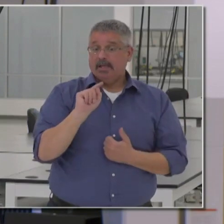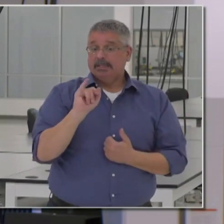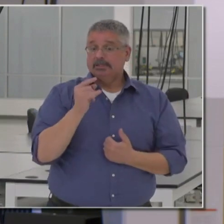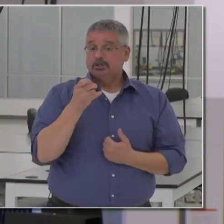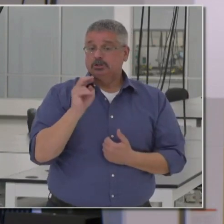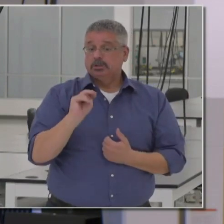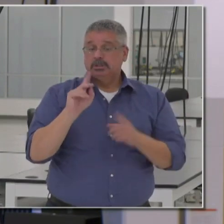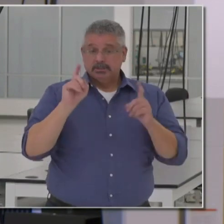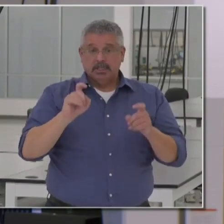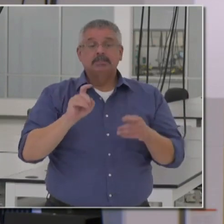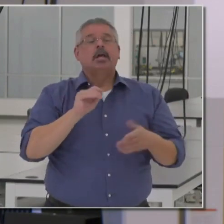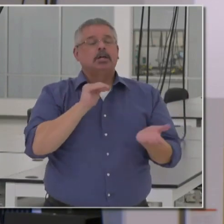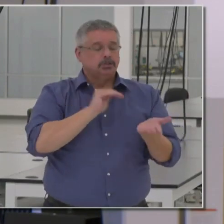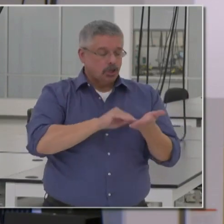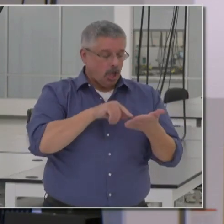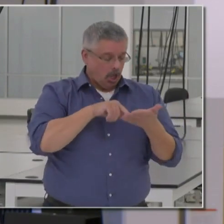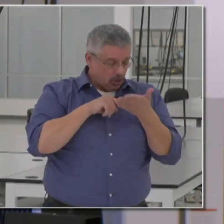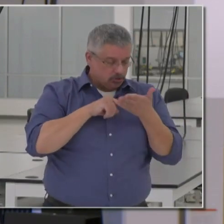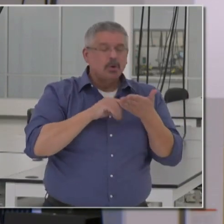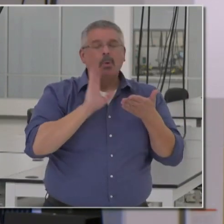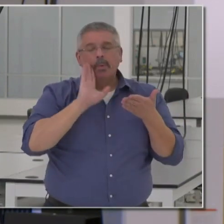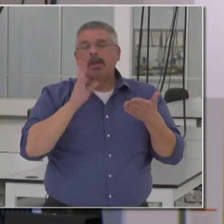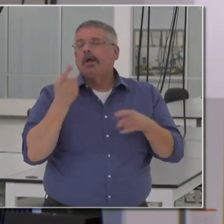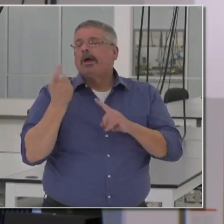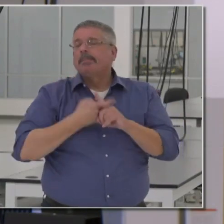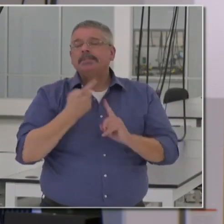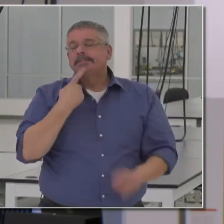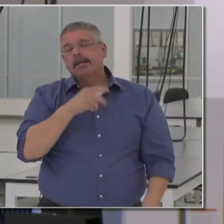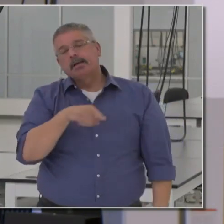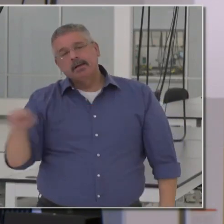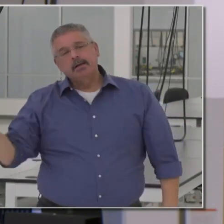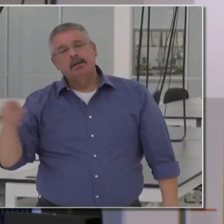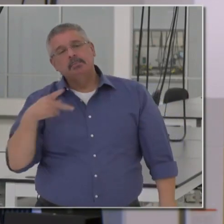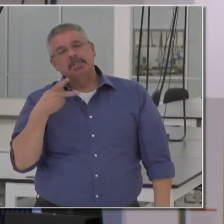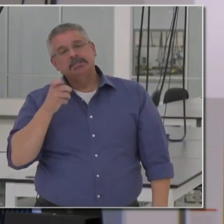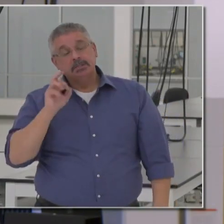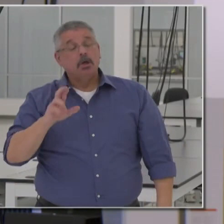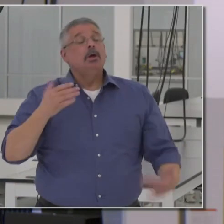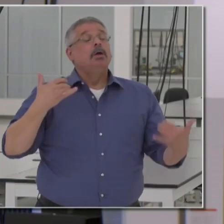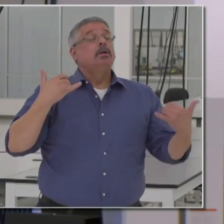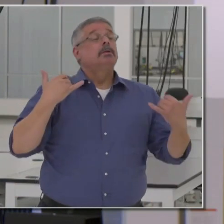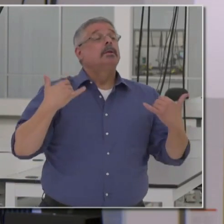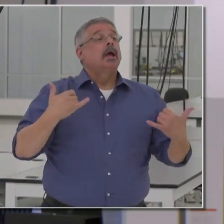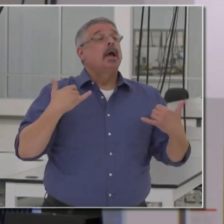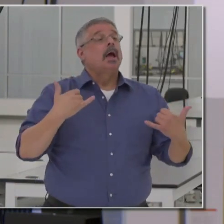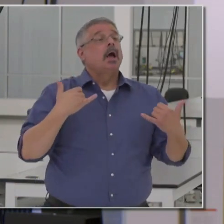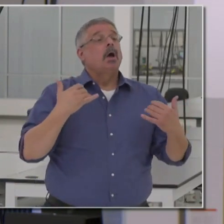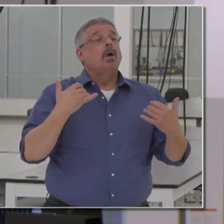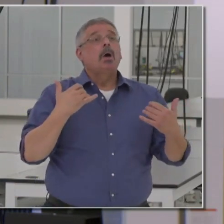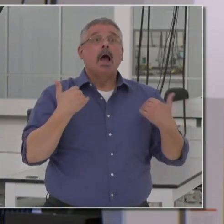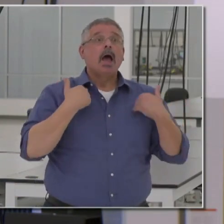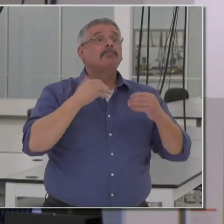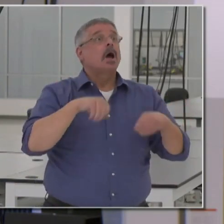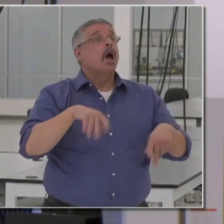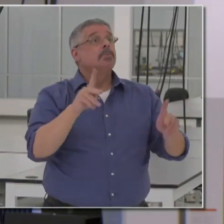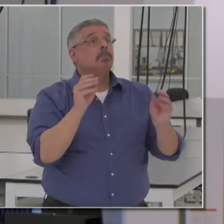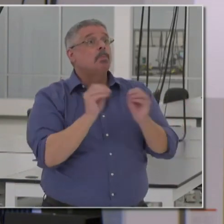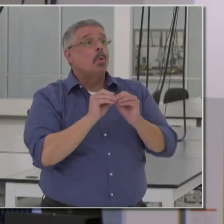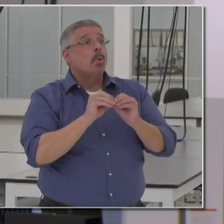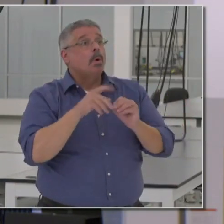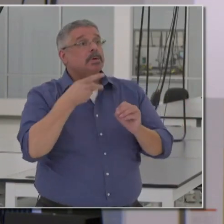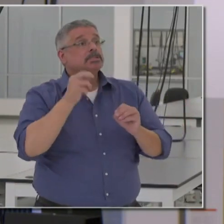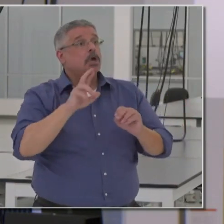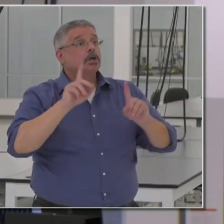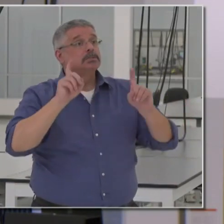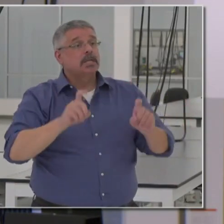doctor will then redirect you to get a PCR test. We're just providing now more accessibility, more opportunity to get these